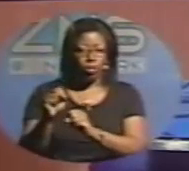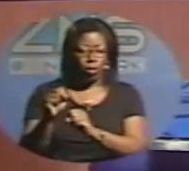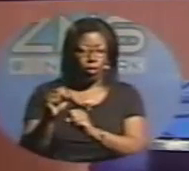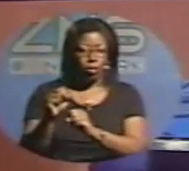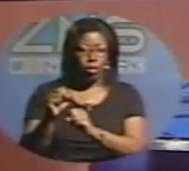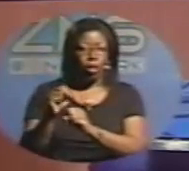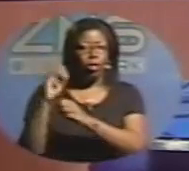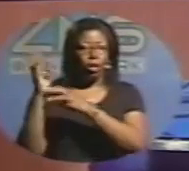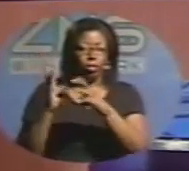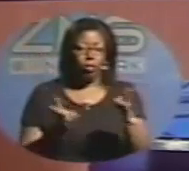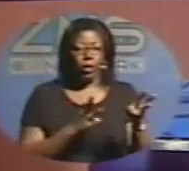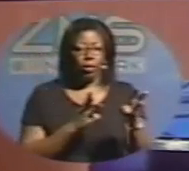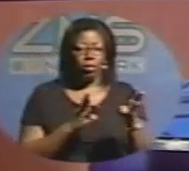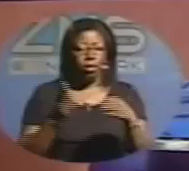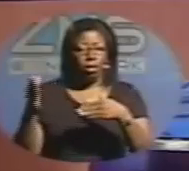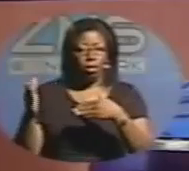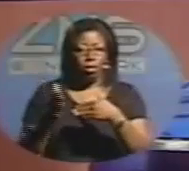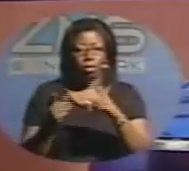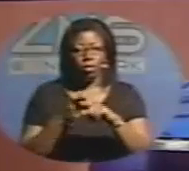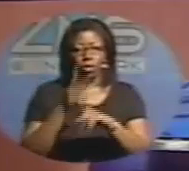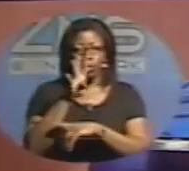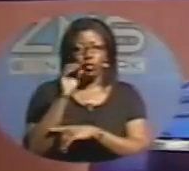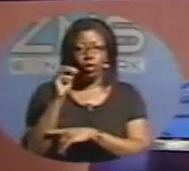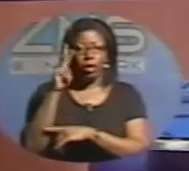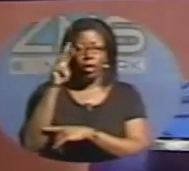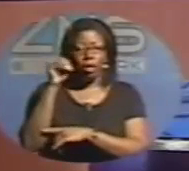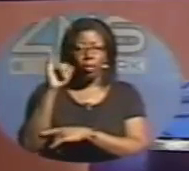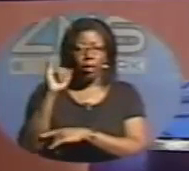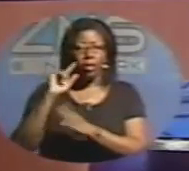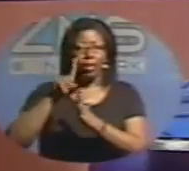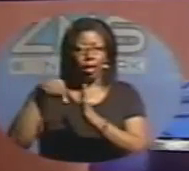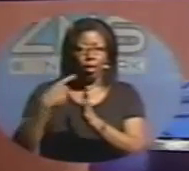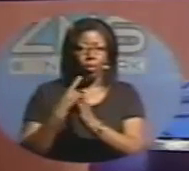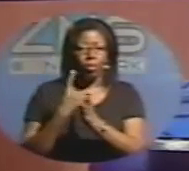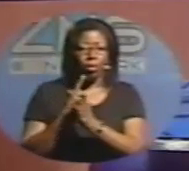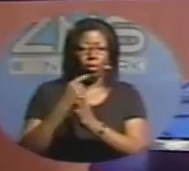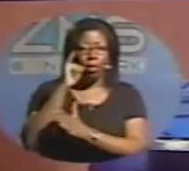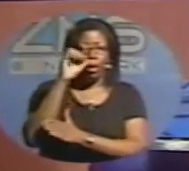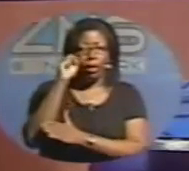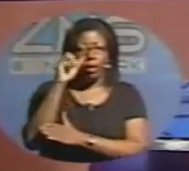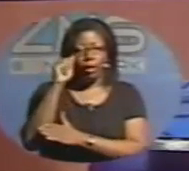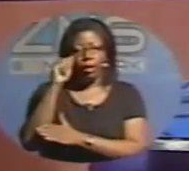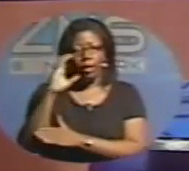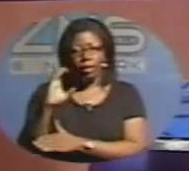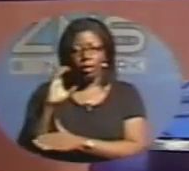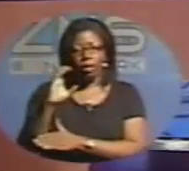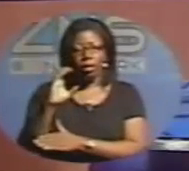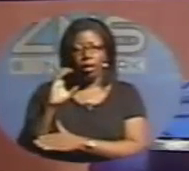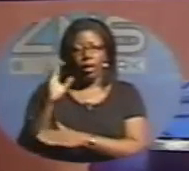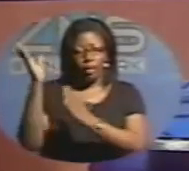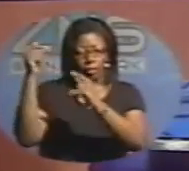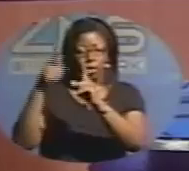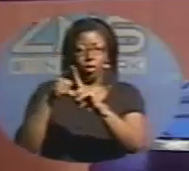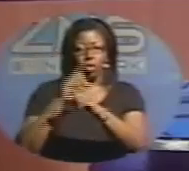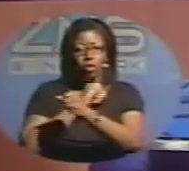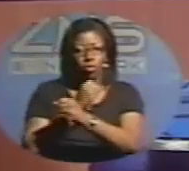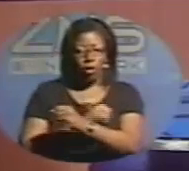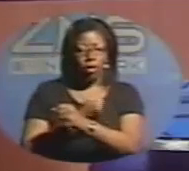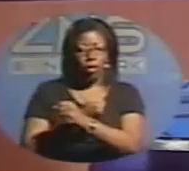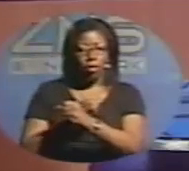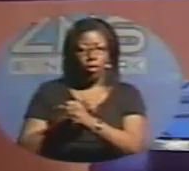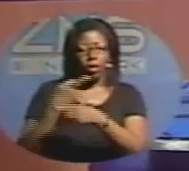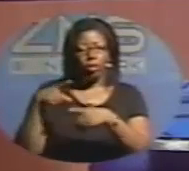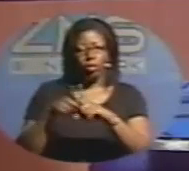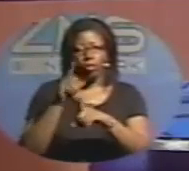maximum sustained winds of near 40 miles per hour, Tropical Storm Isaac is expected to strengthen as it turns about 500